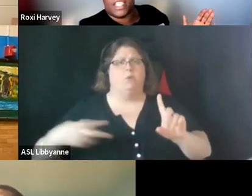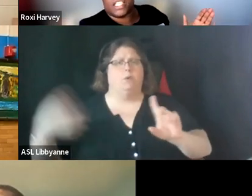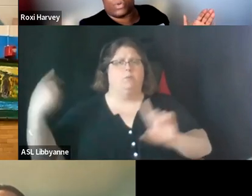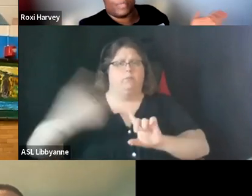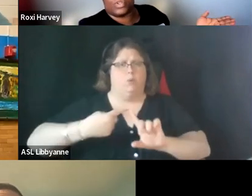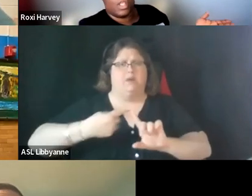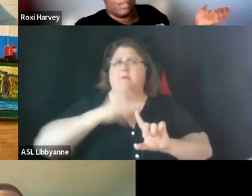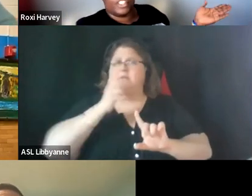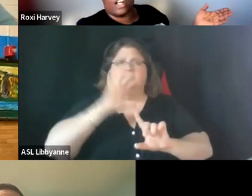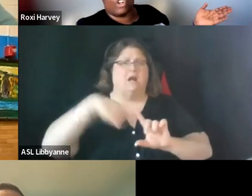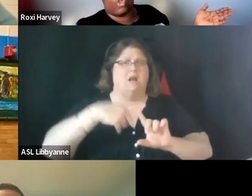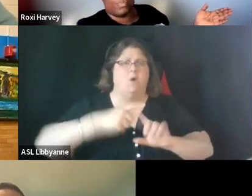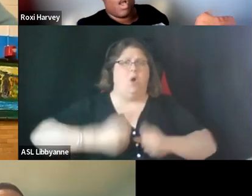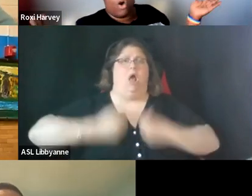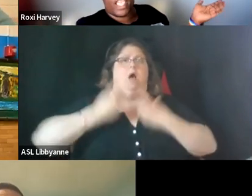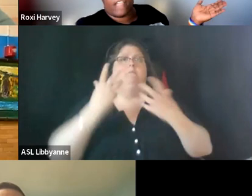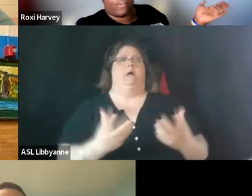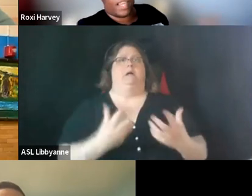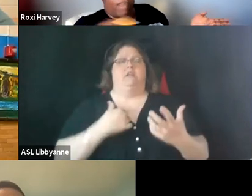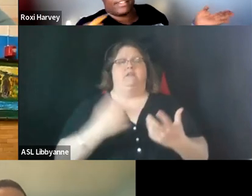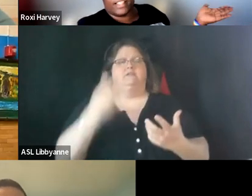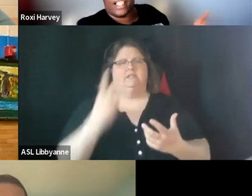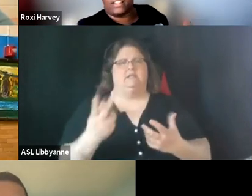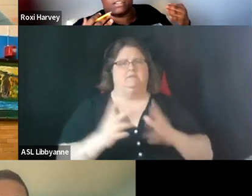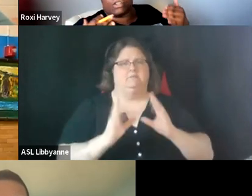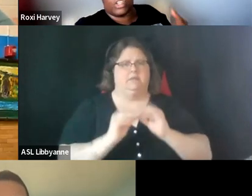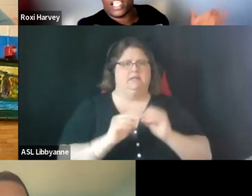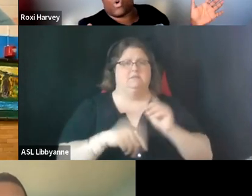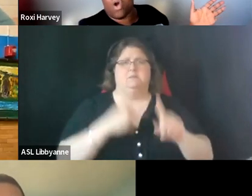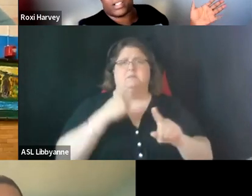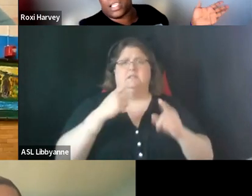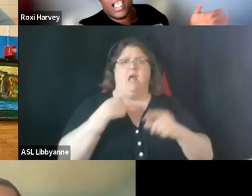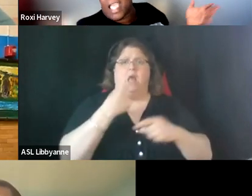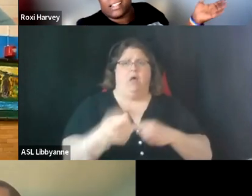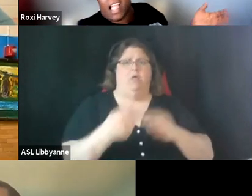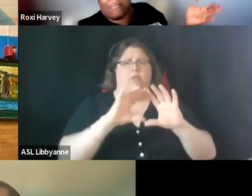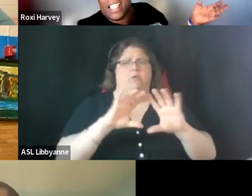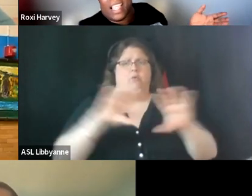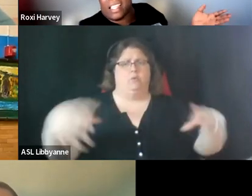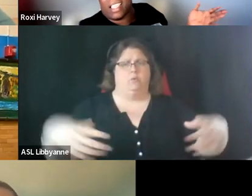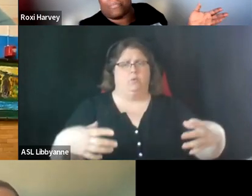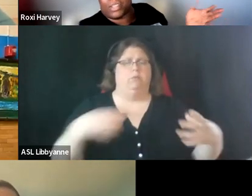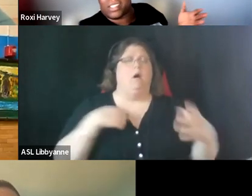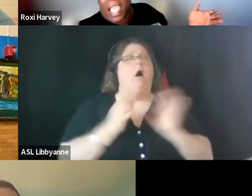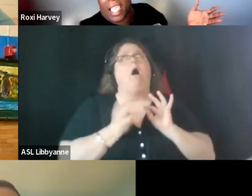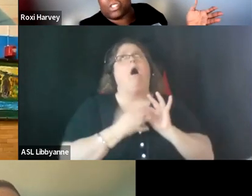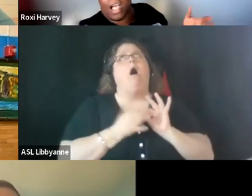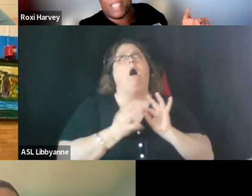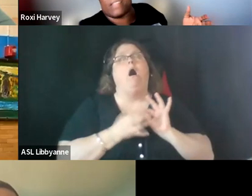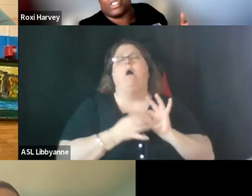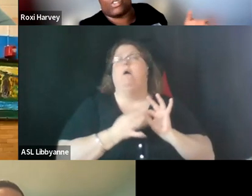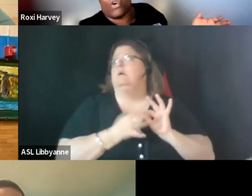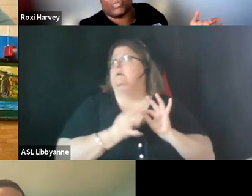i've seen meetings where people tell a group okay everybody write this and so you can get a quantity and it not mean anything per se